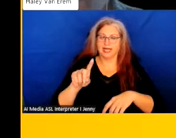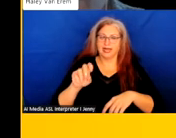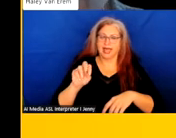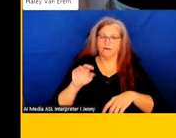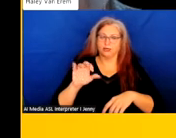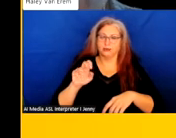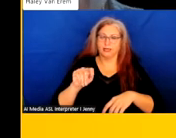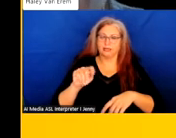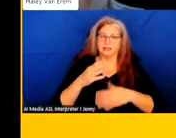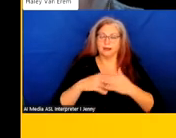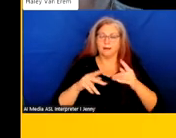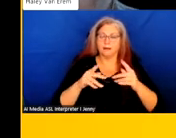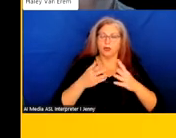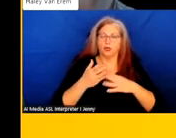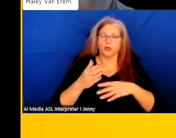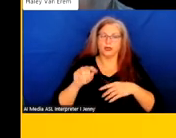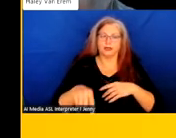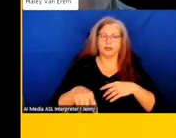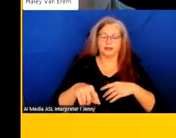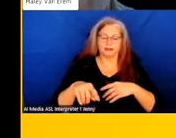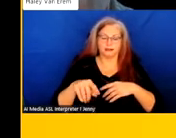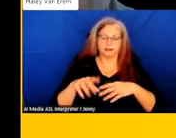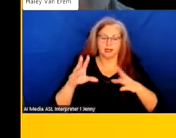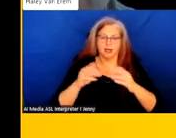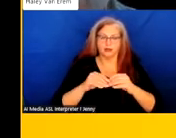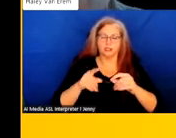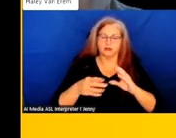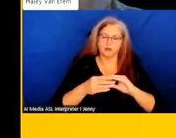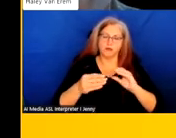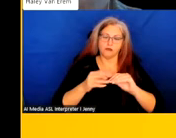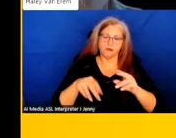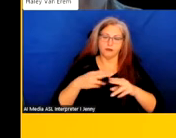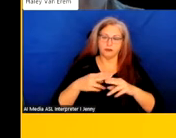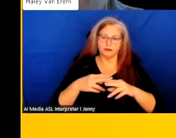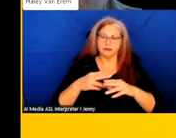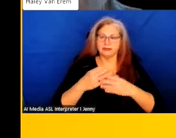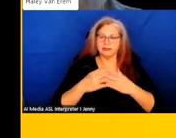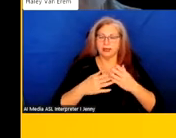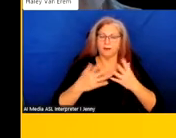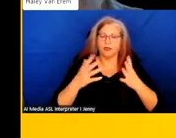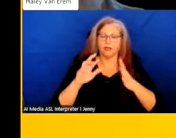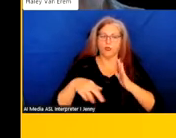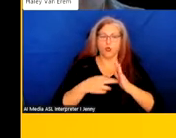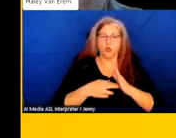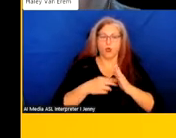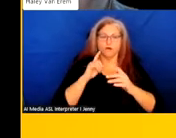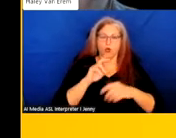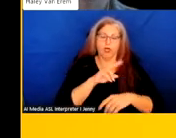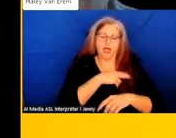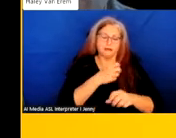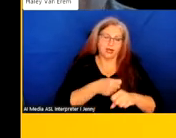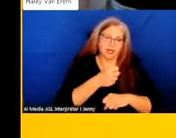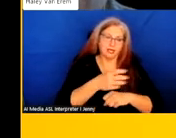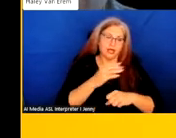folks throughout the course of this conference today have talked about, you know, sort of the role of hospitalization and